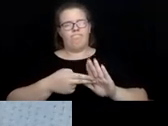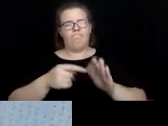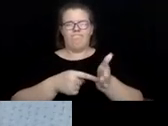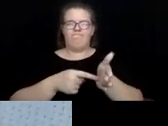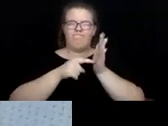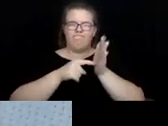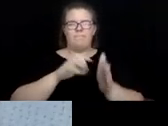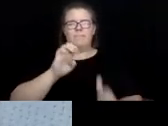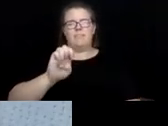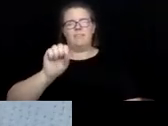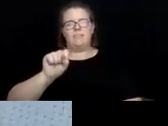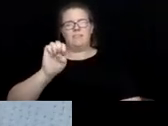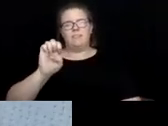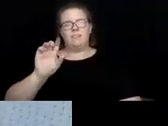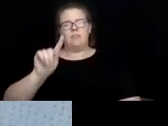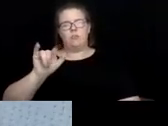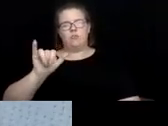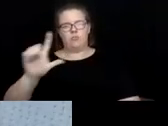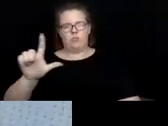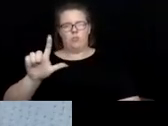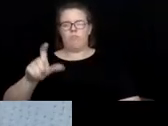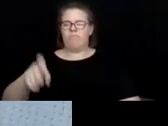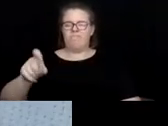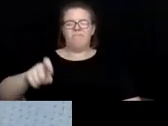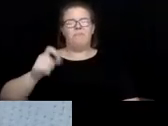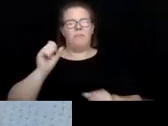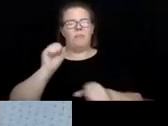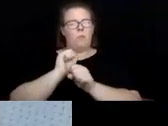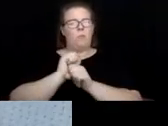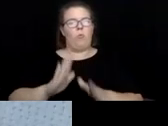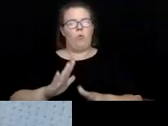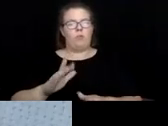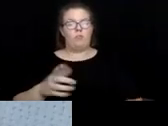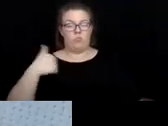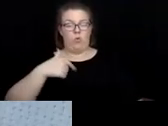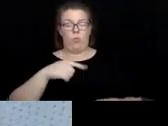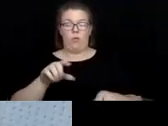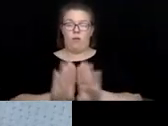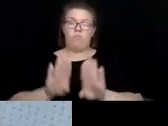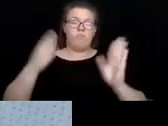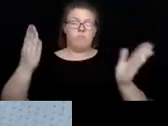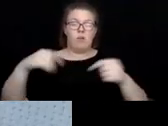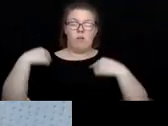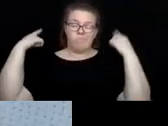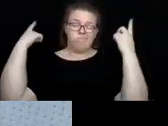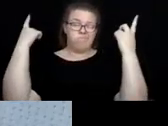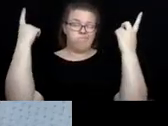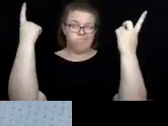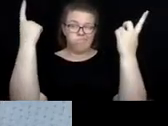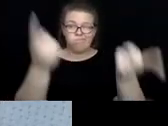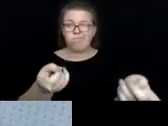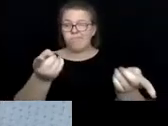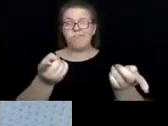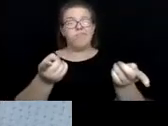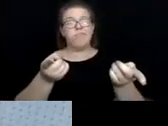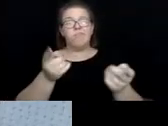Therefore, we've been open just like we have been open prior to the pandemic all the